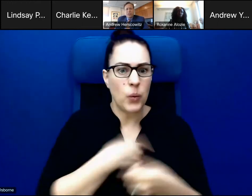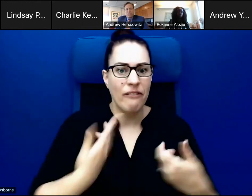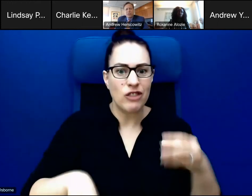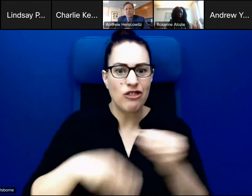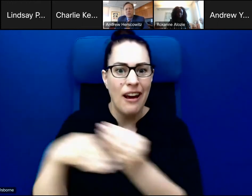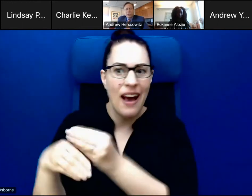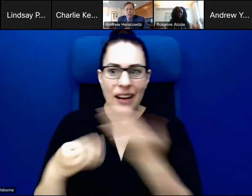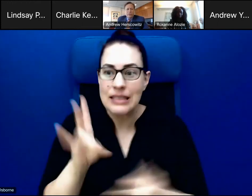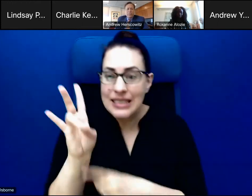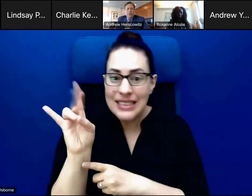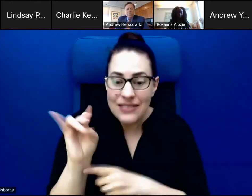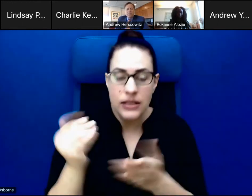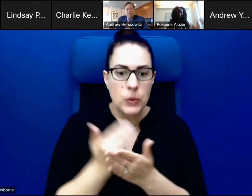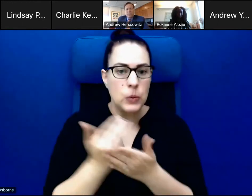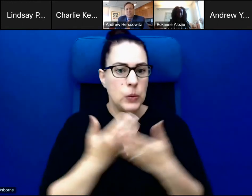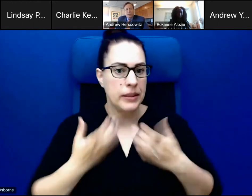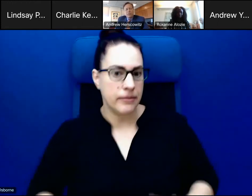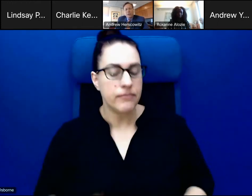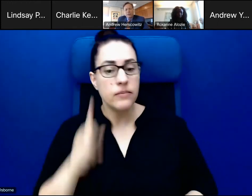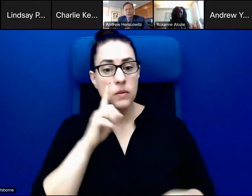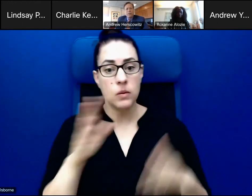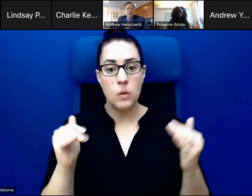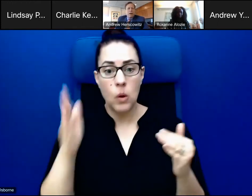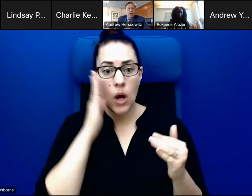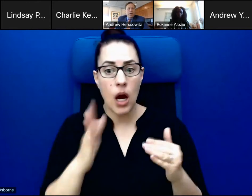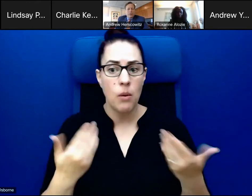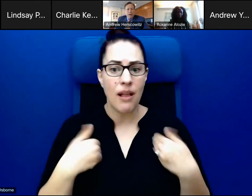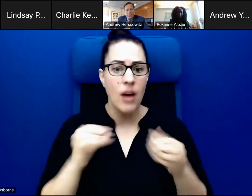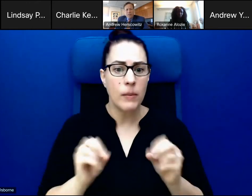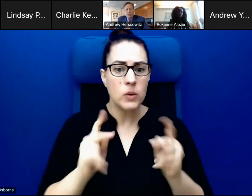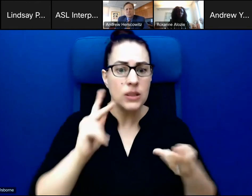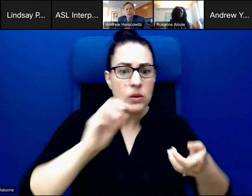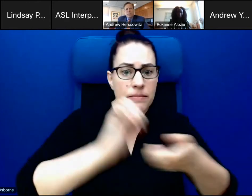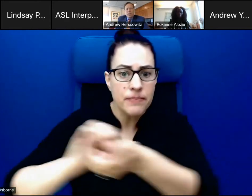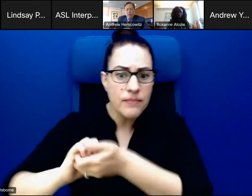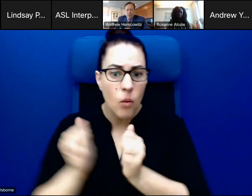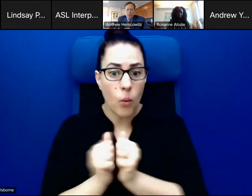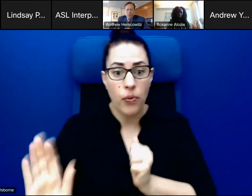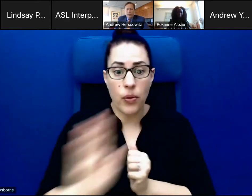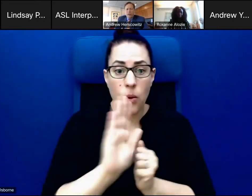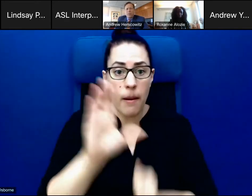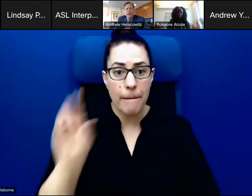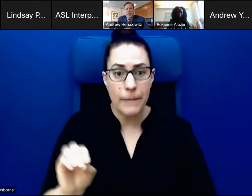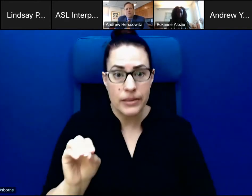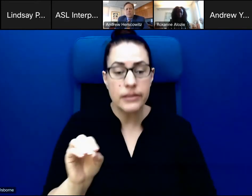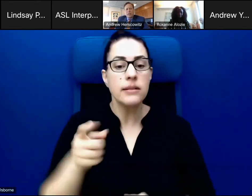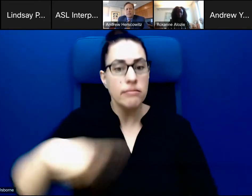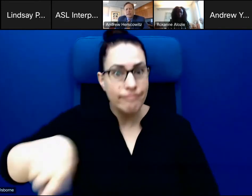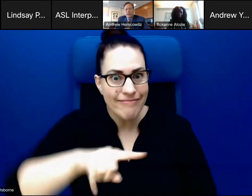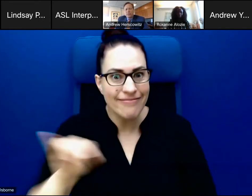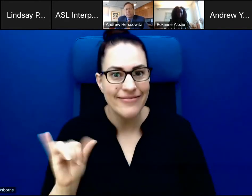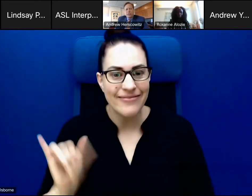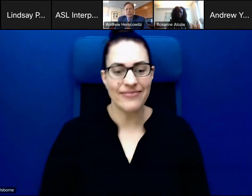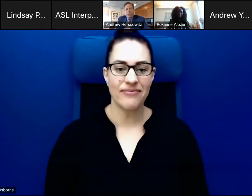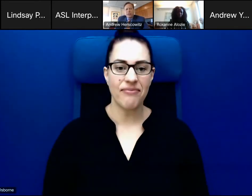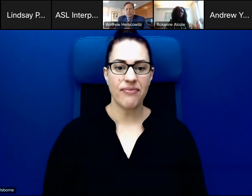conversation, we could look for opportunities to collaborate with all of you and your companies as well. And also just one thing I want to add as well is